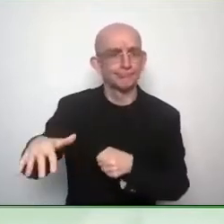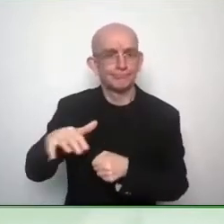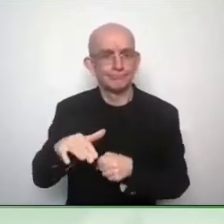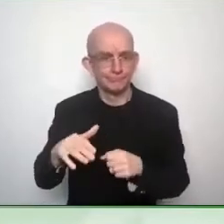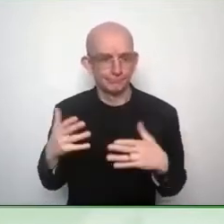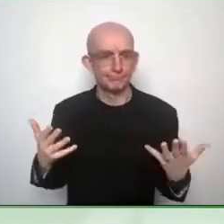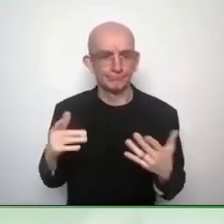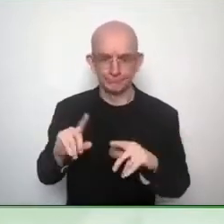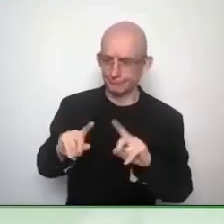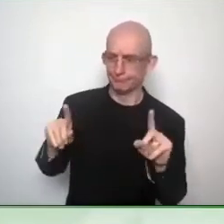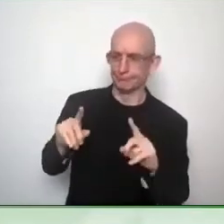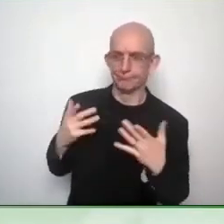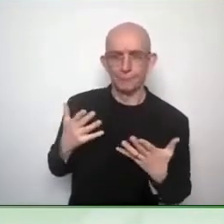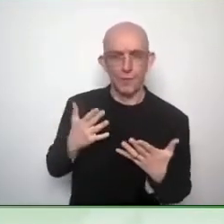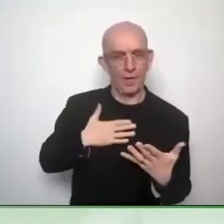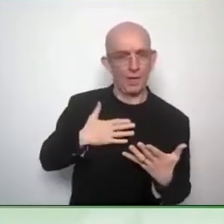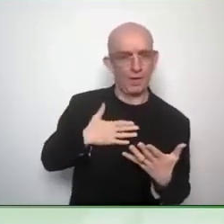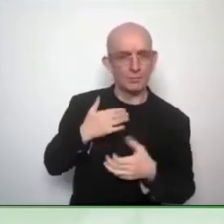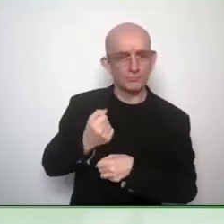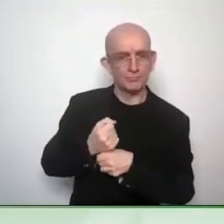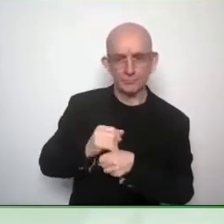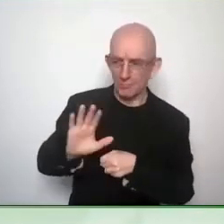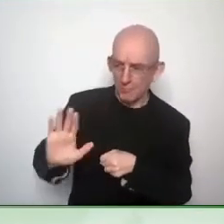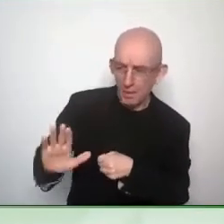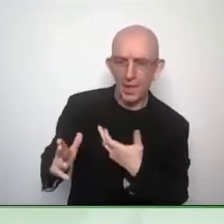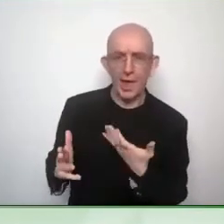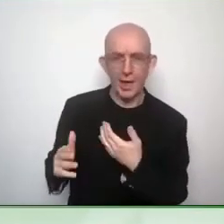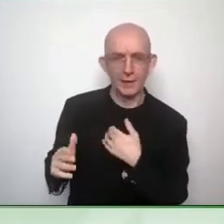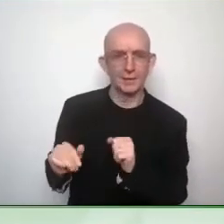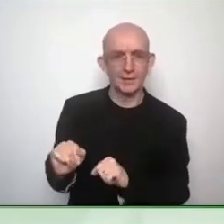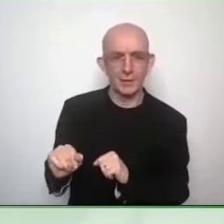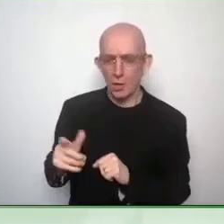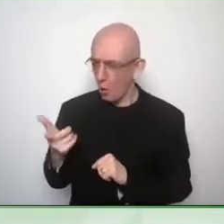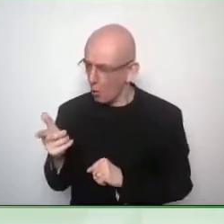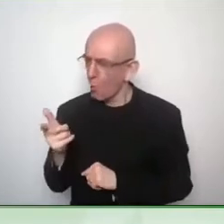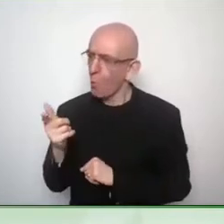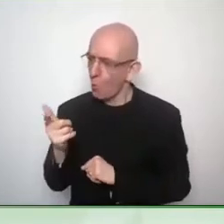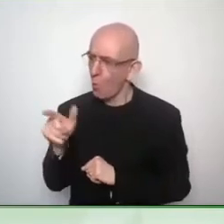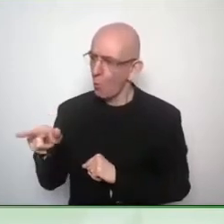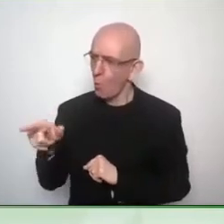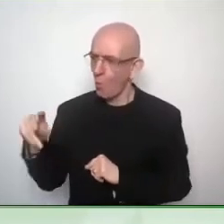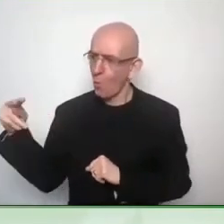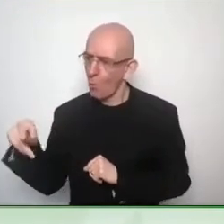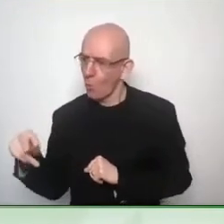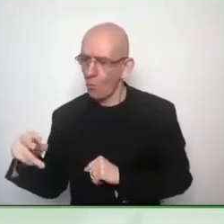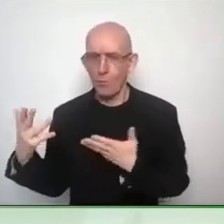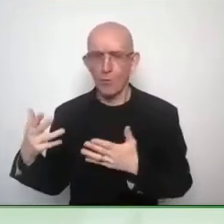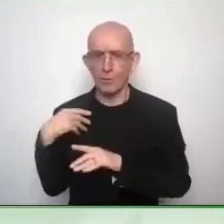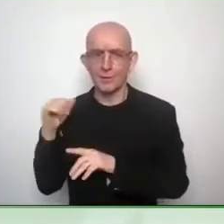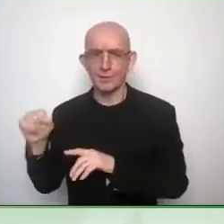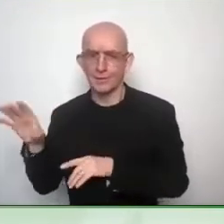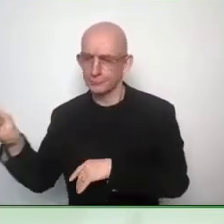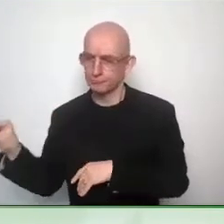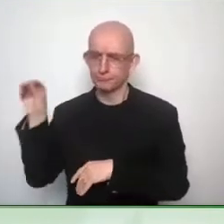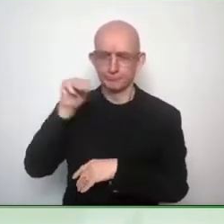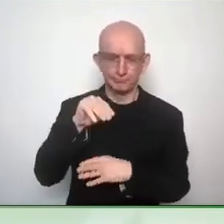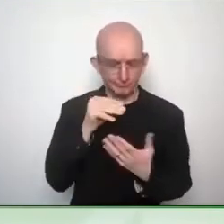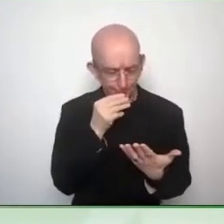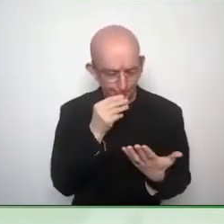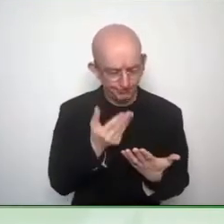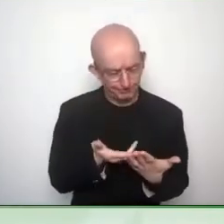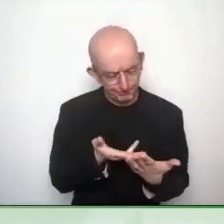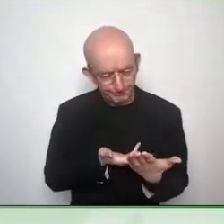how you can learn from experiences and from that try to build up more, let's say,